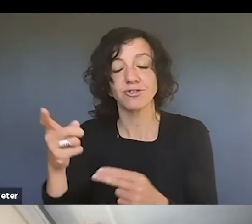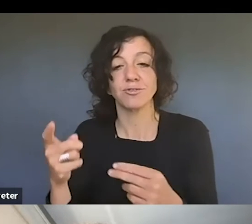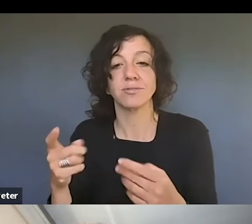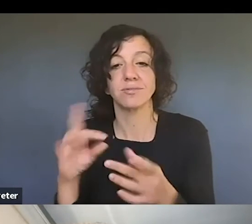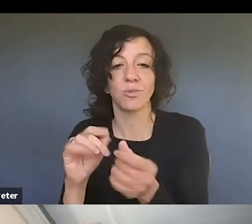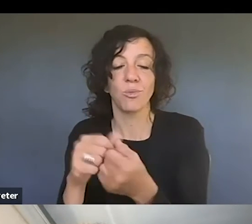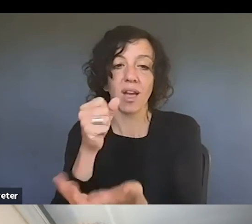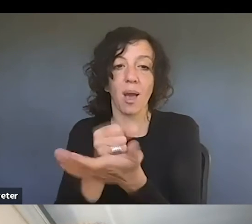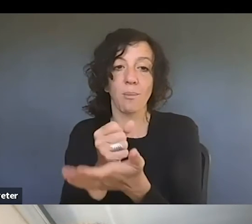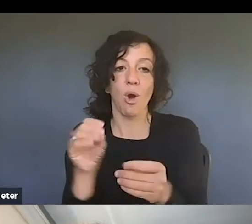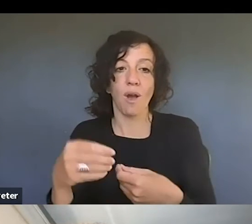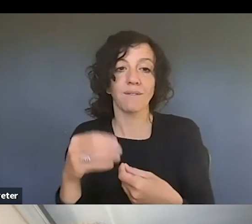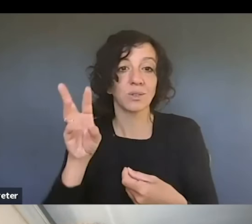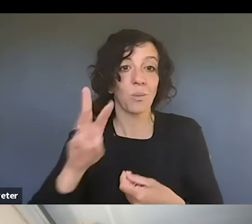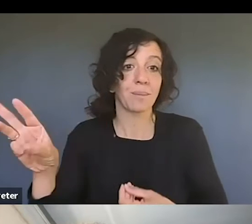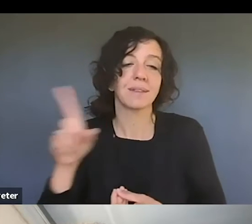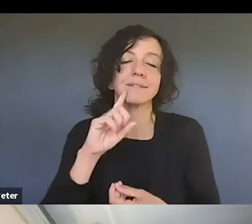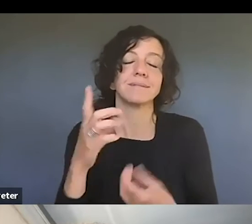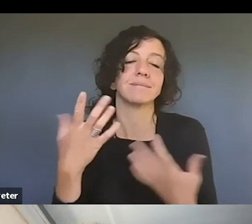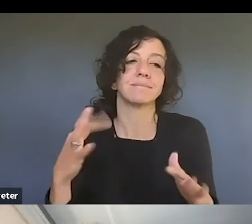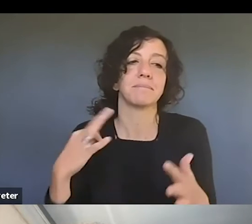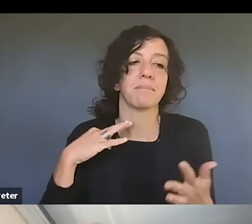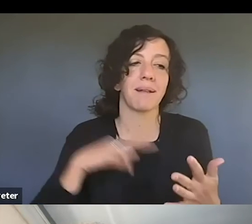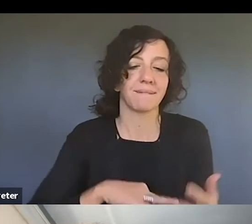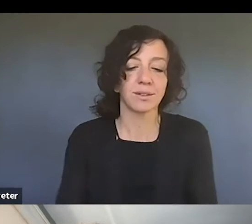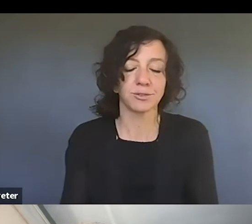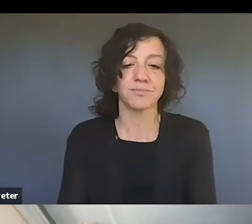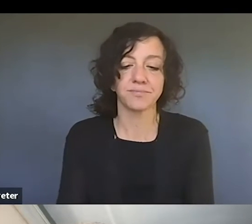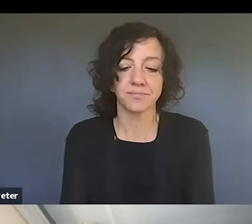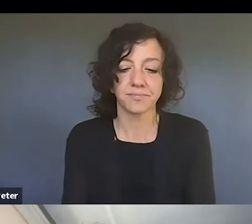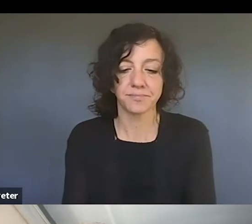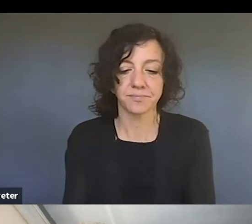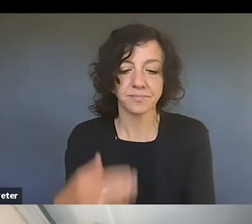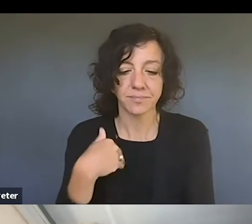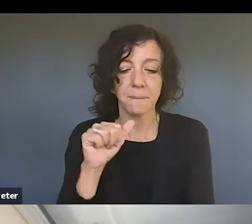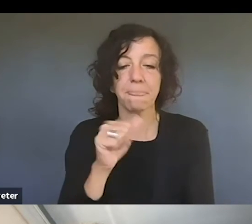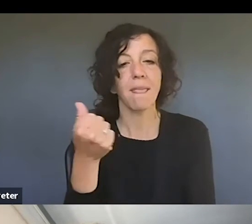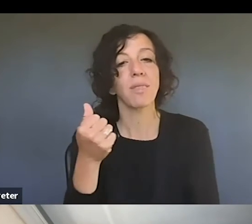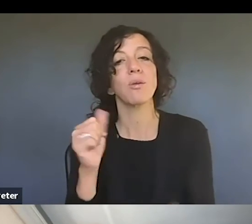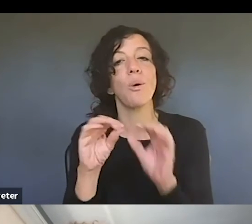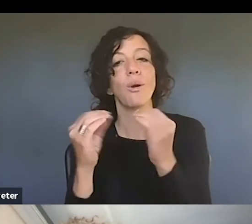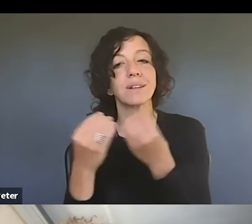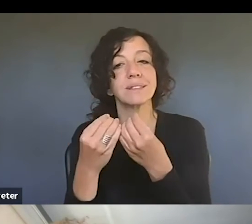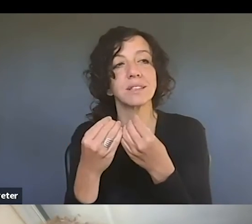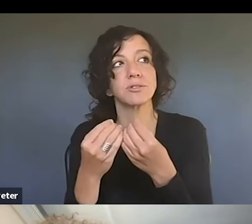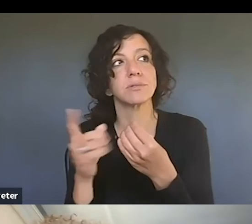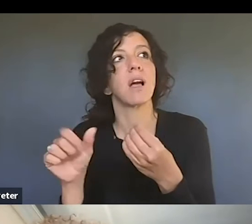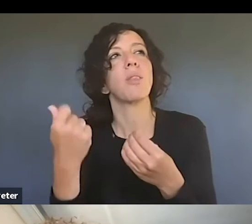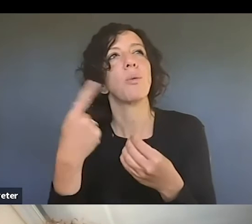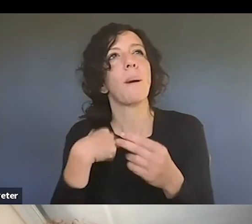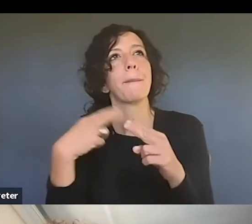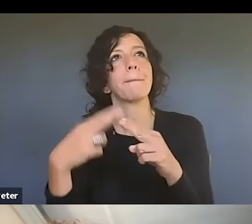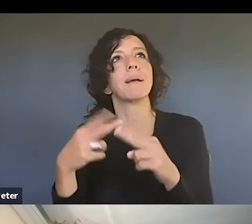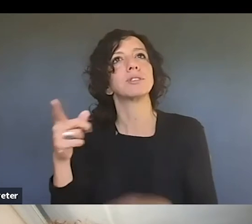the copyright office website are useful. There are also other, you know, other organizations. Um, the other one that I gave you to send